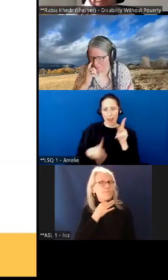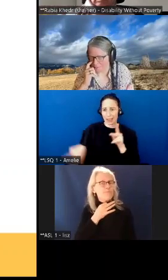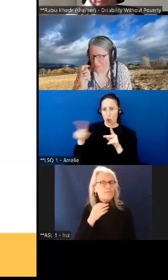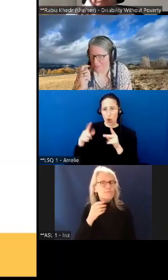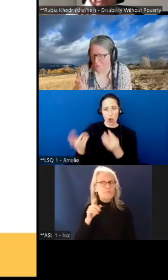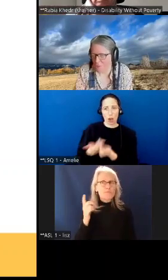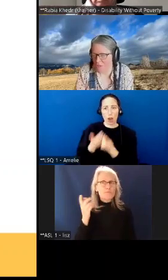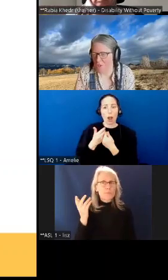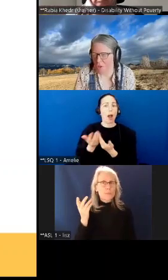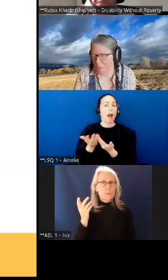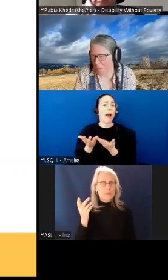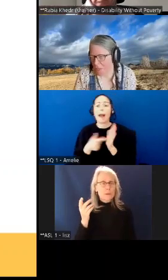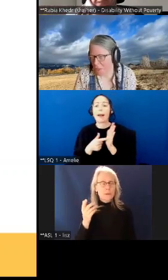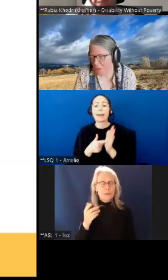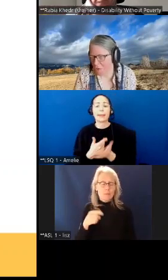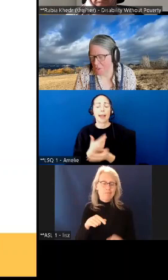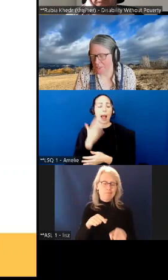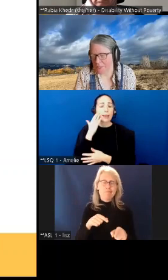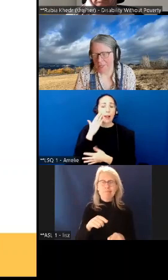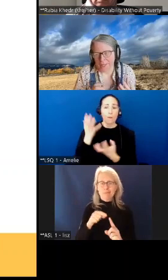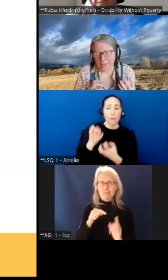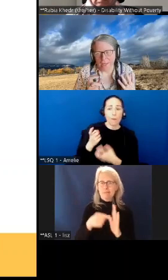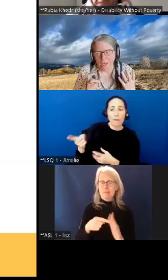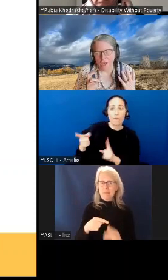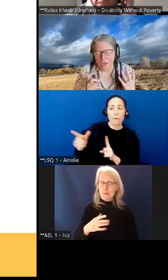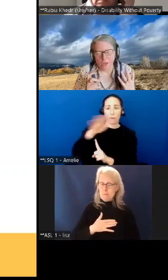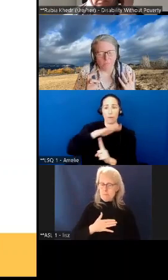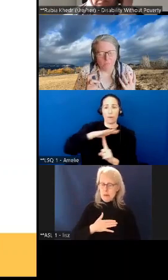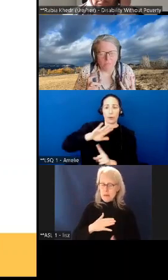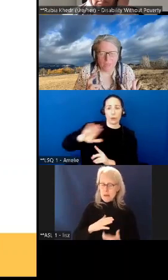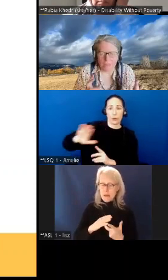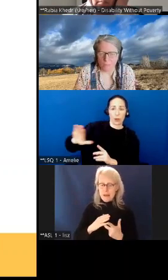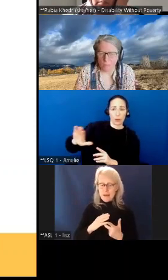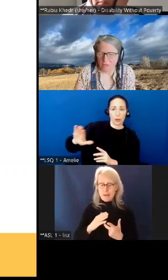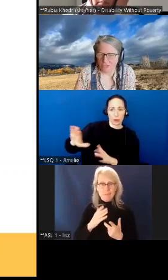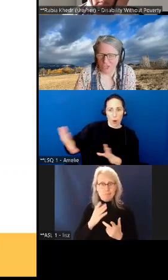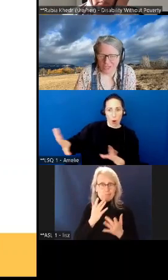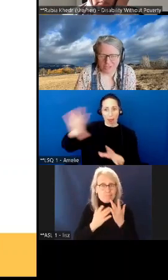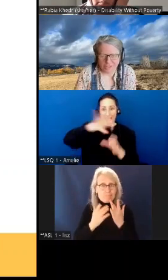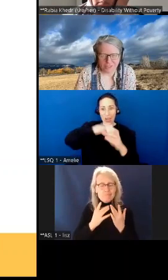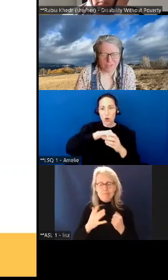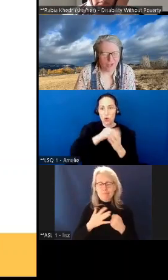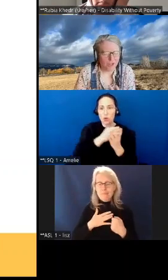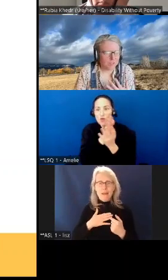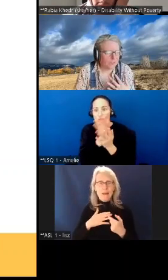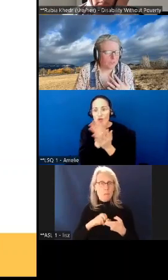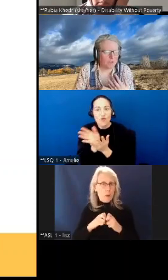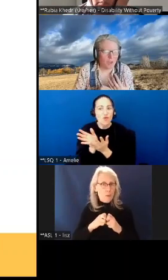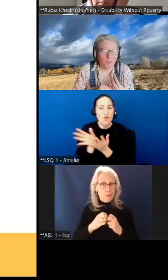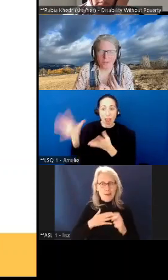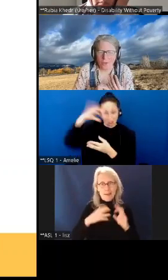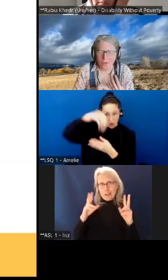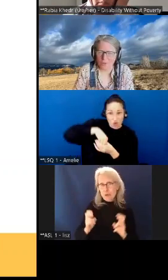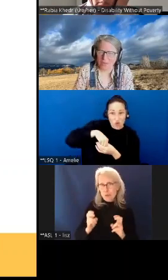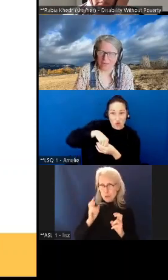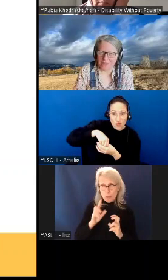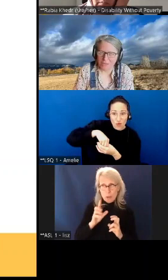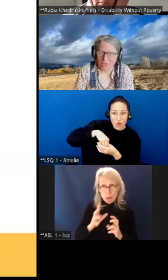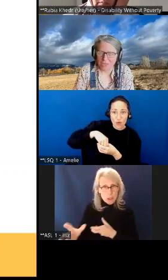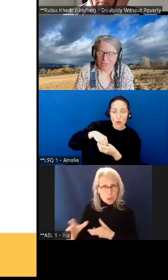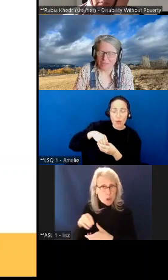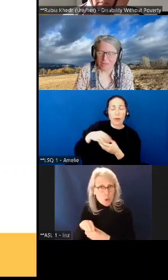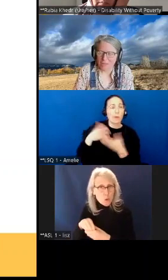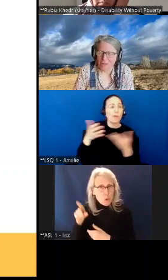is my situation going to be included um is when are the checks going to start flowing those